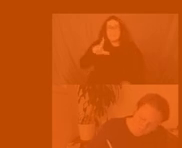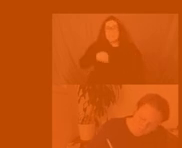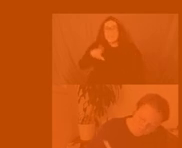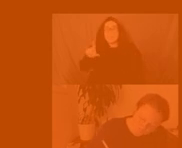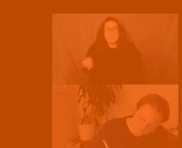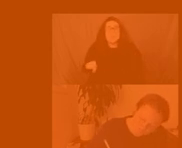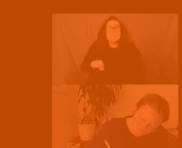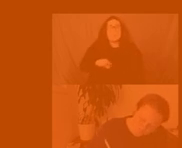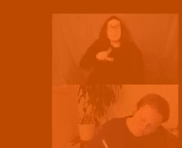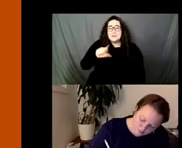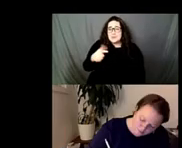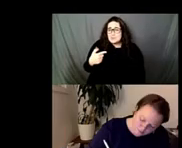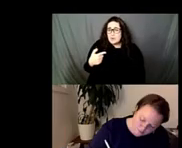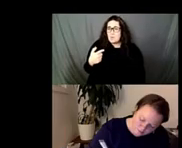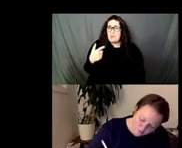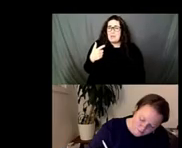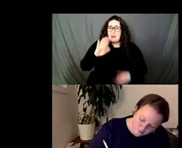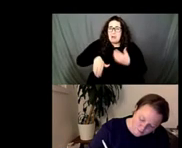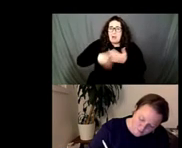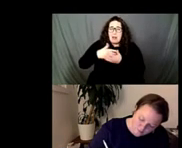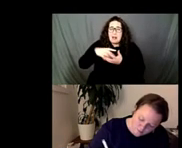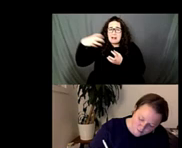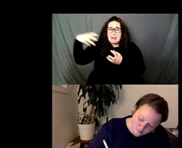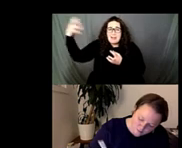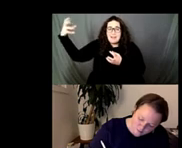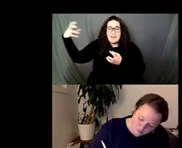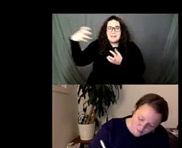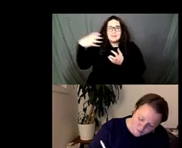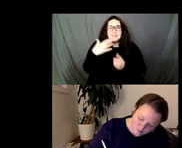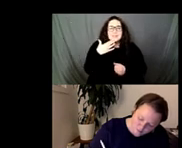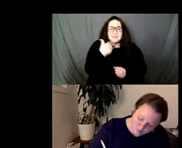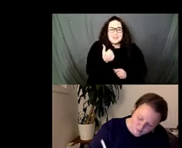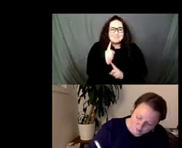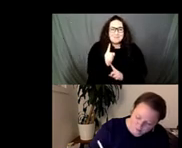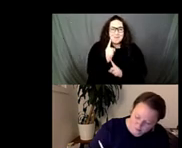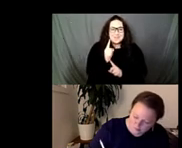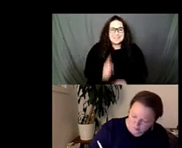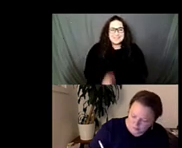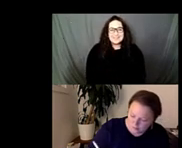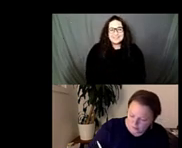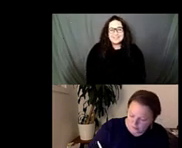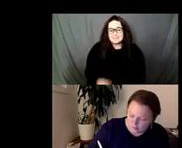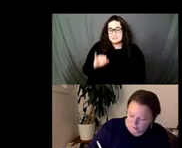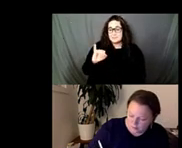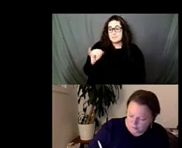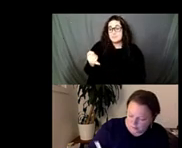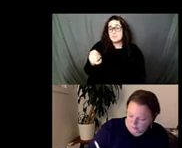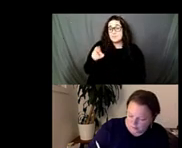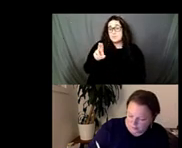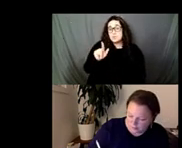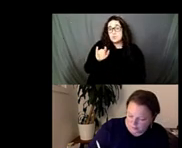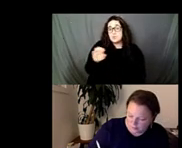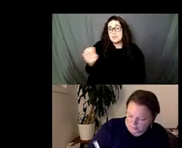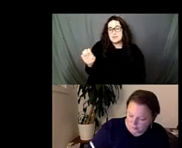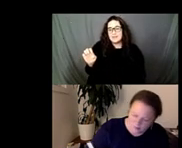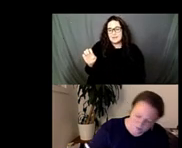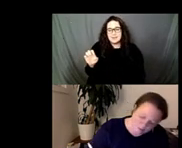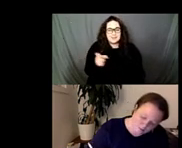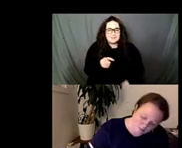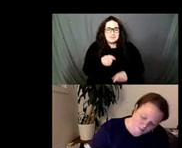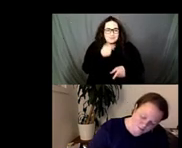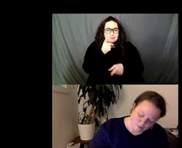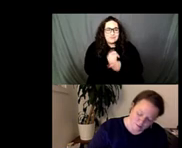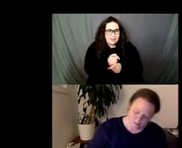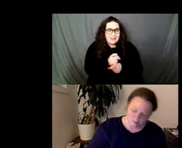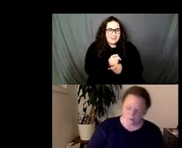and thinking about the the sweet spot also the way in which um you know